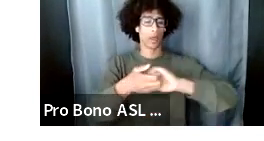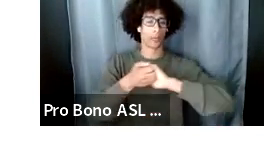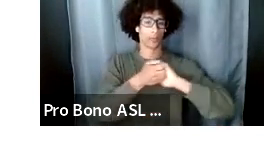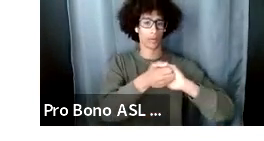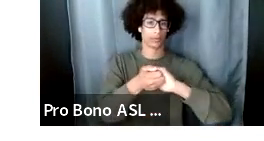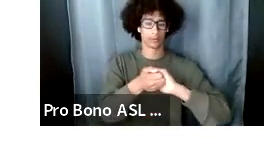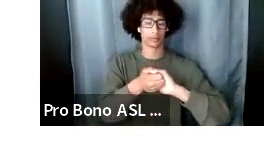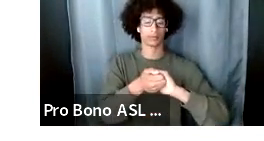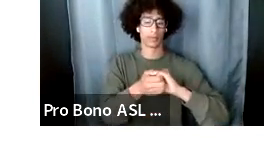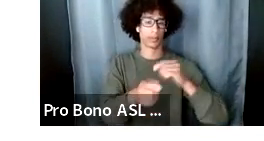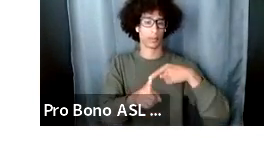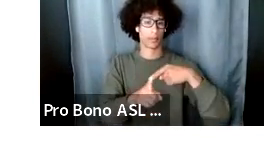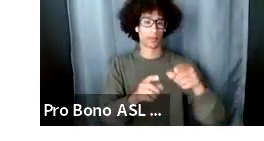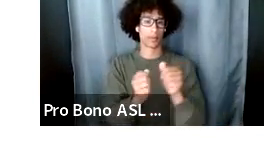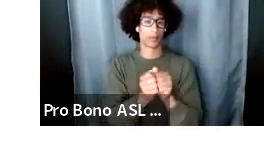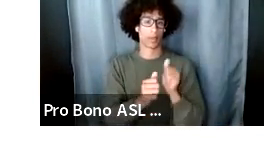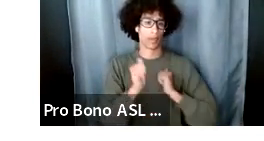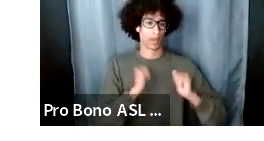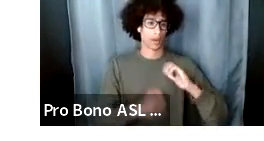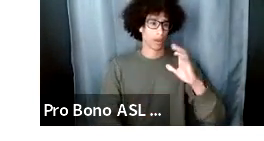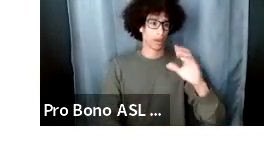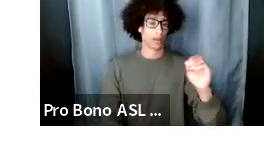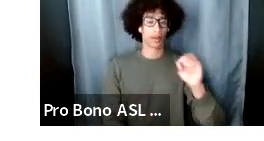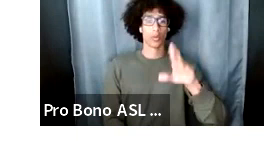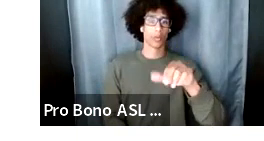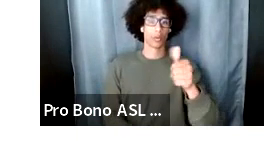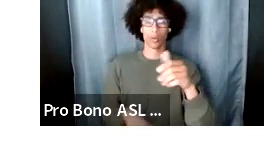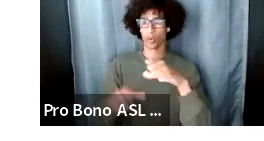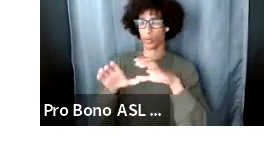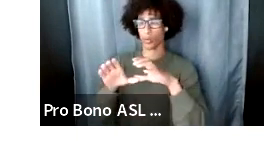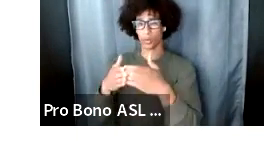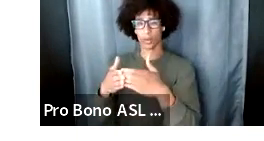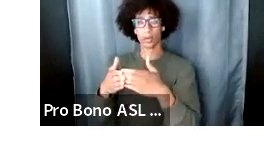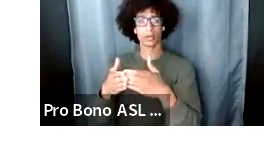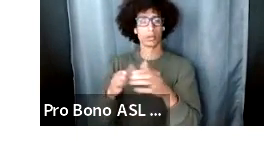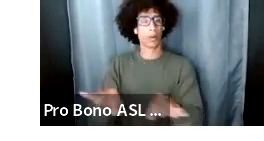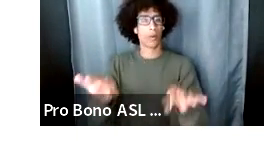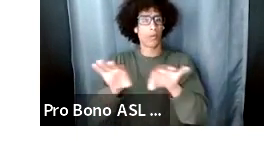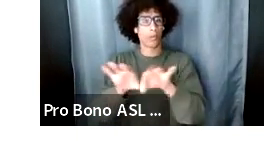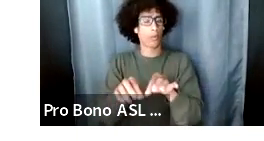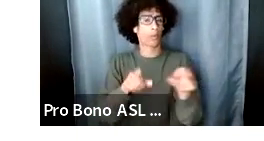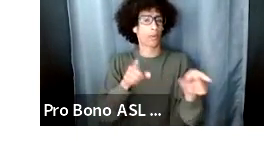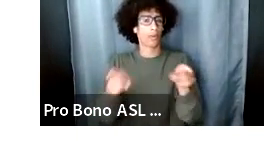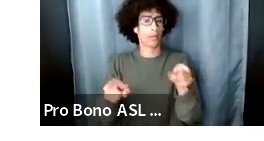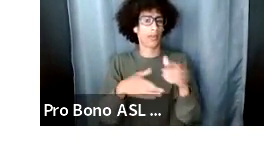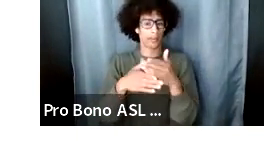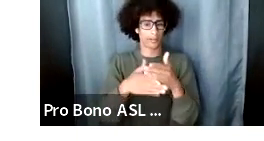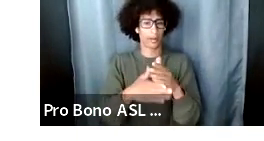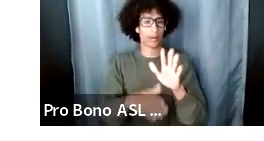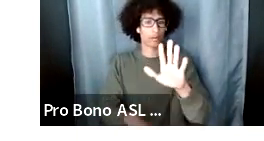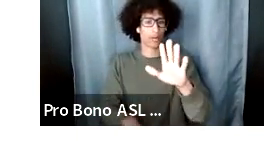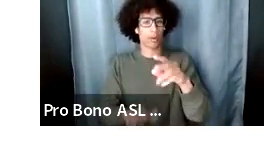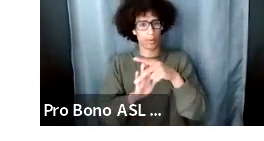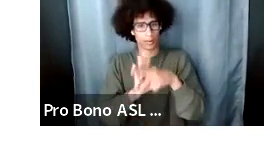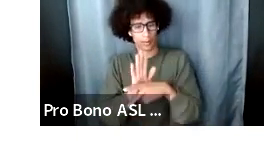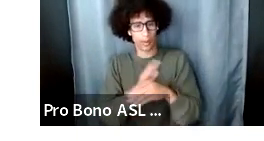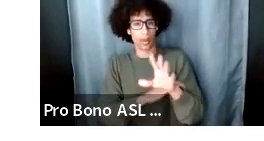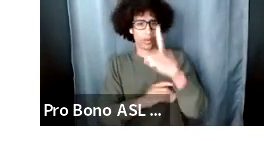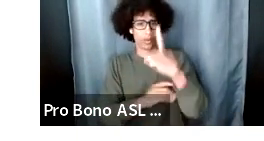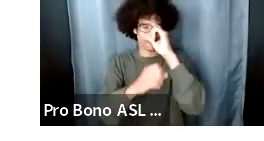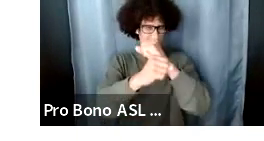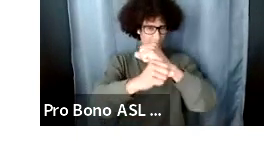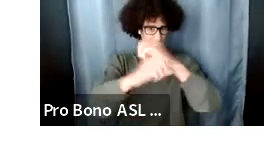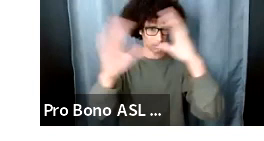theater company or an organization that they share your principles and you are aligned in your vision um